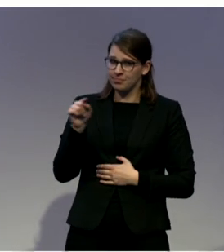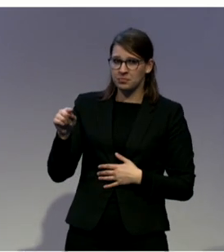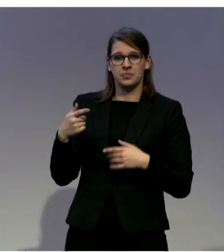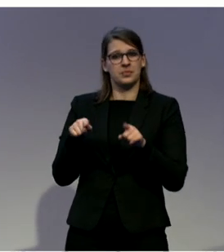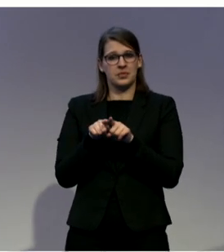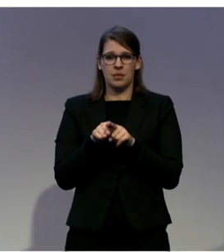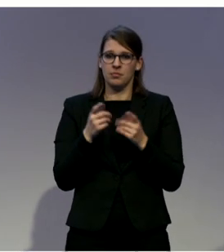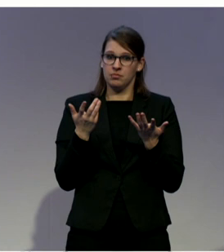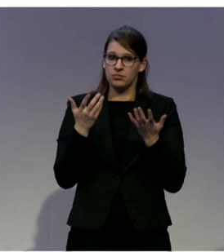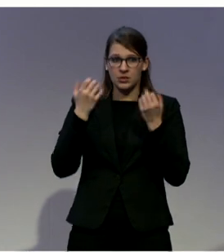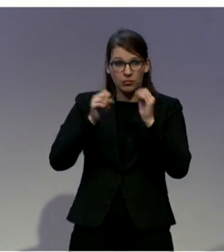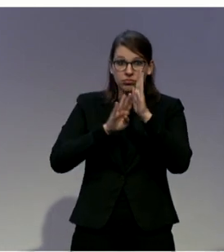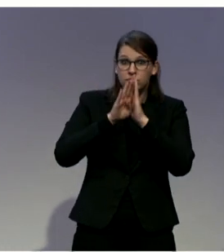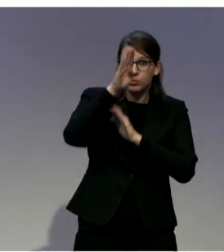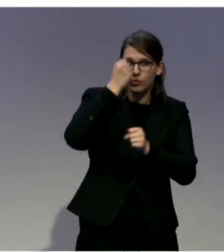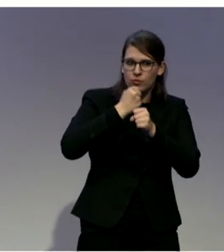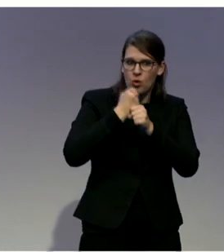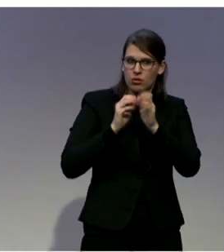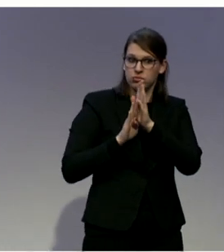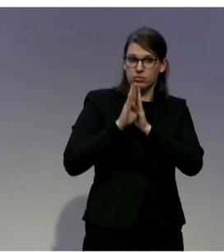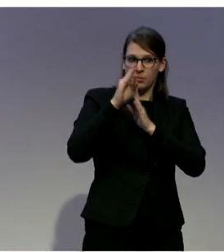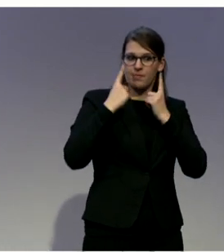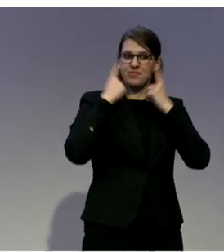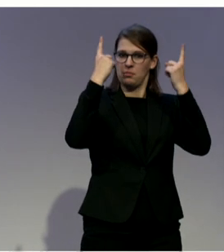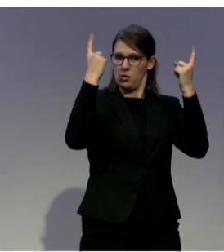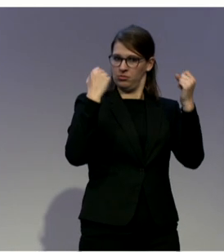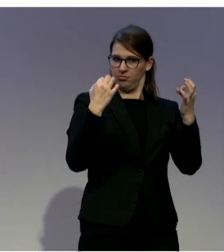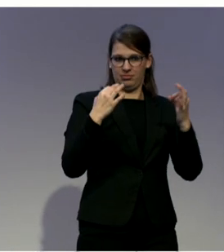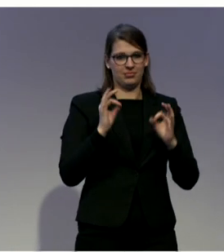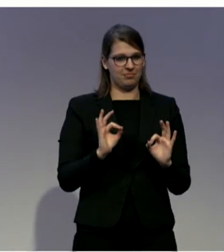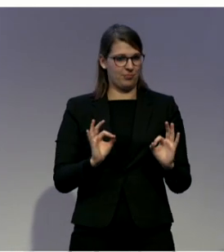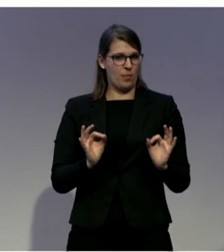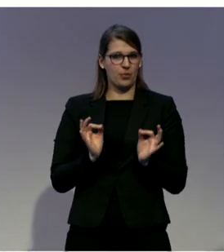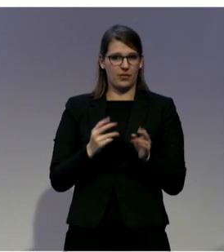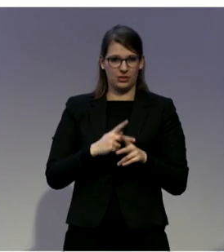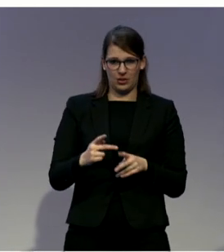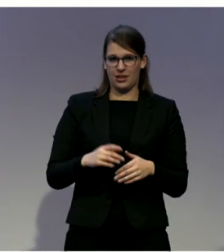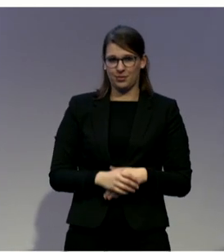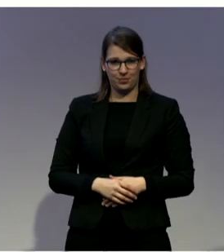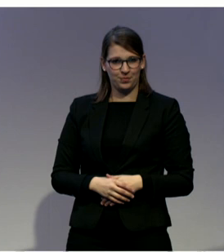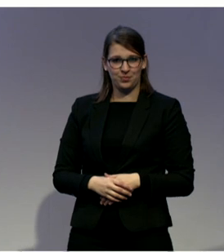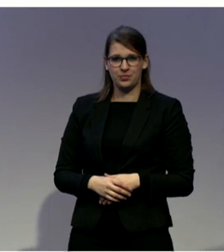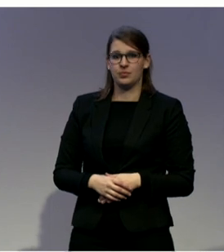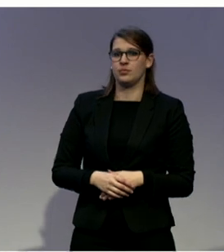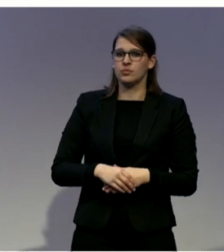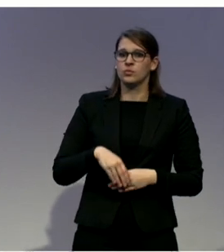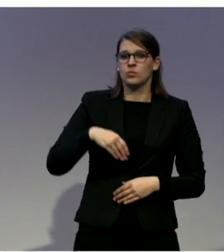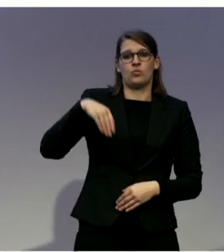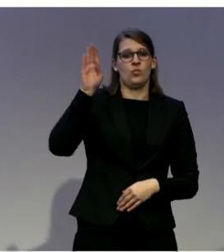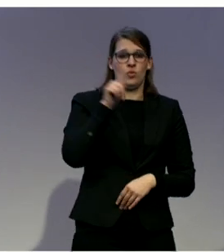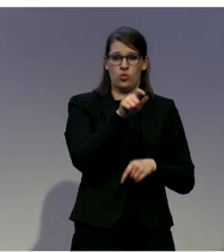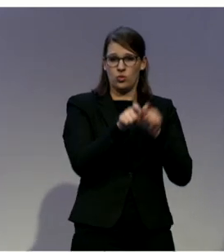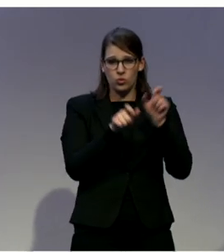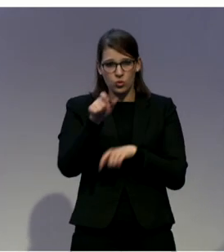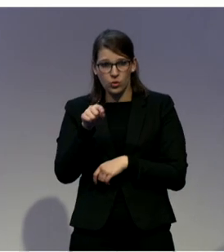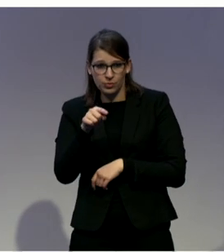more than before. And for most of them, after living in the community, the level of